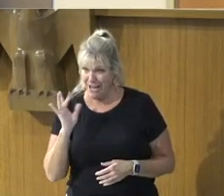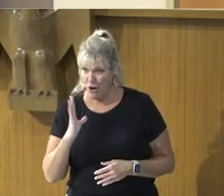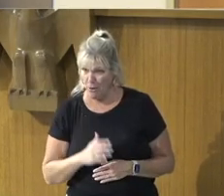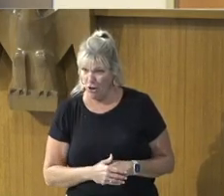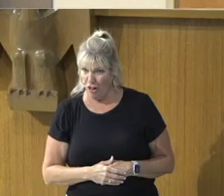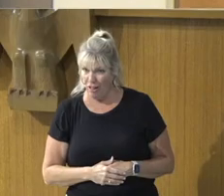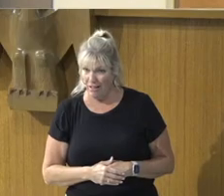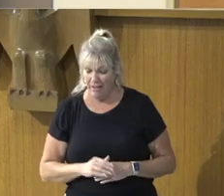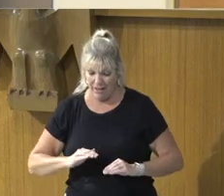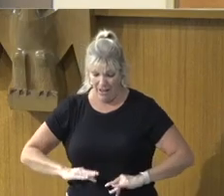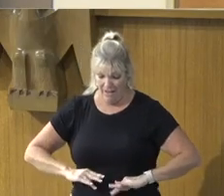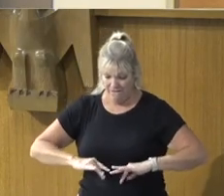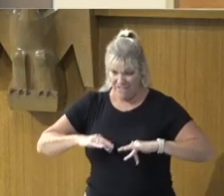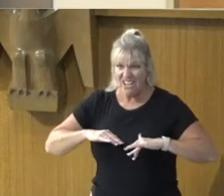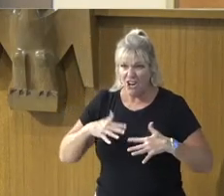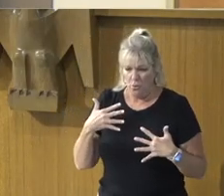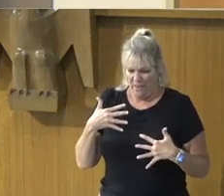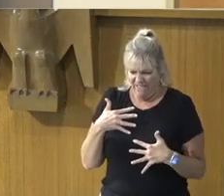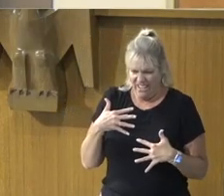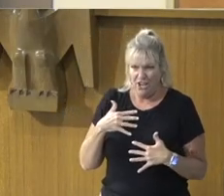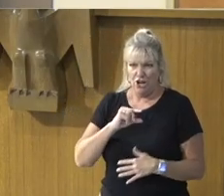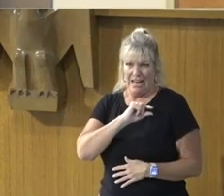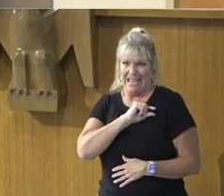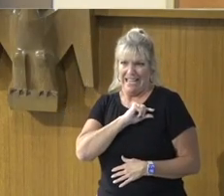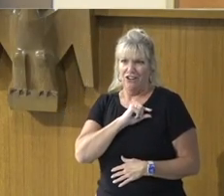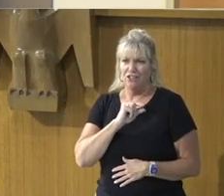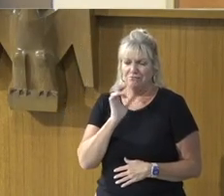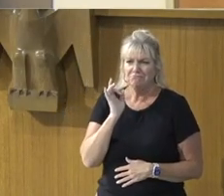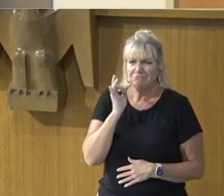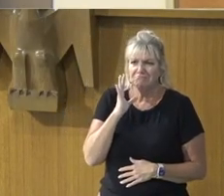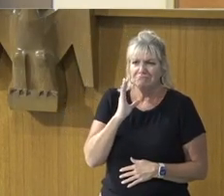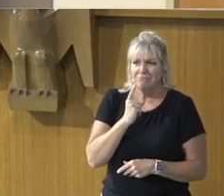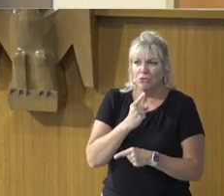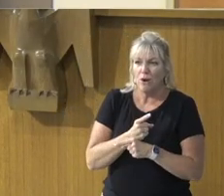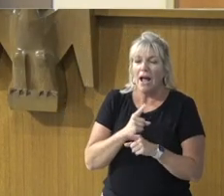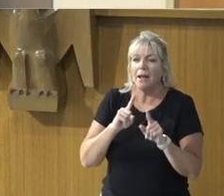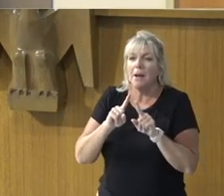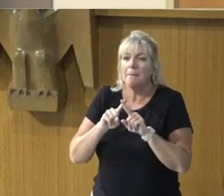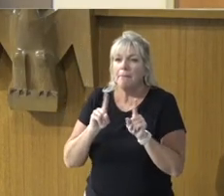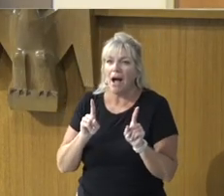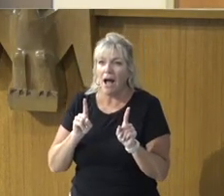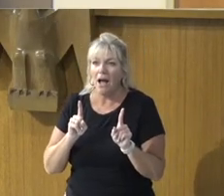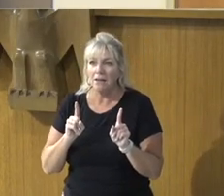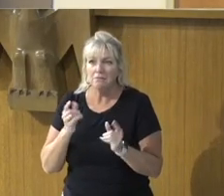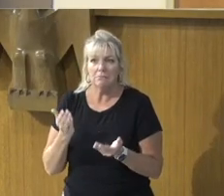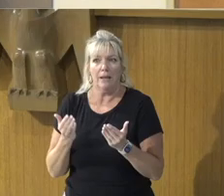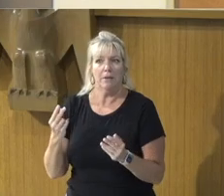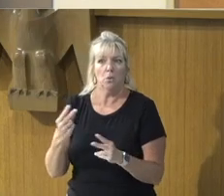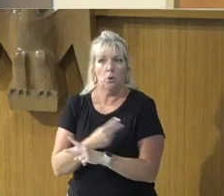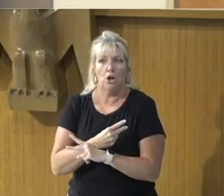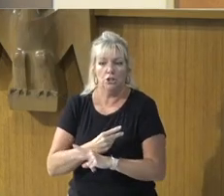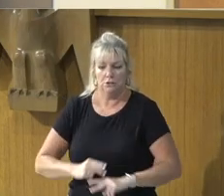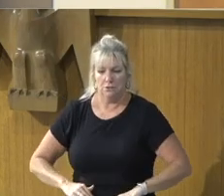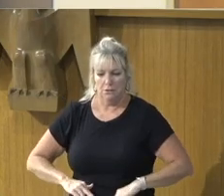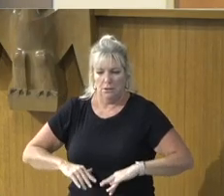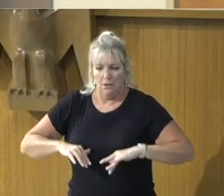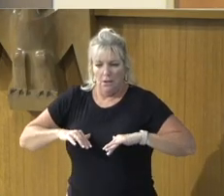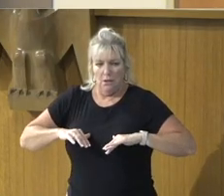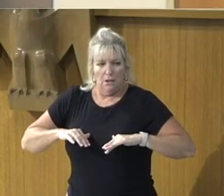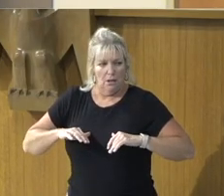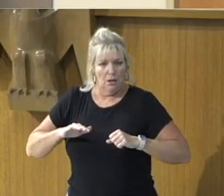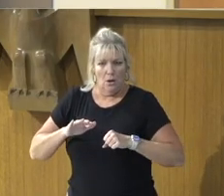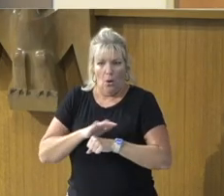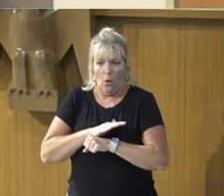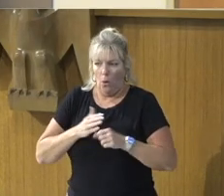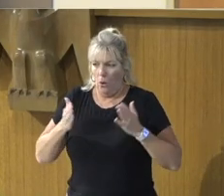With fear and guilt, But perhaps, Even worse, In some ways, To be made whole, And therefore, Re,